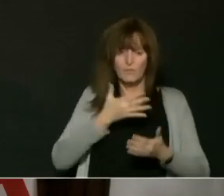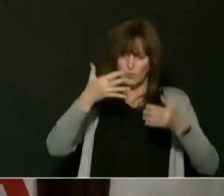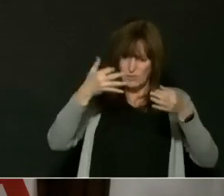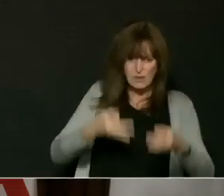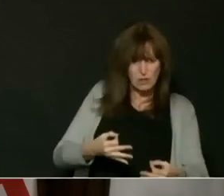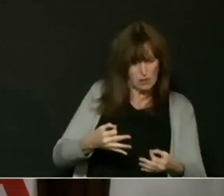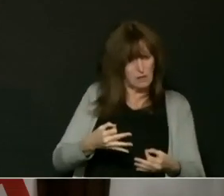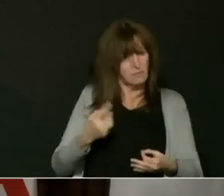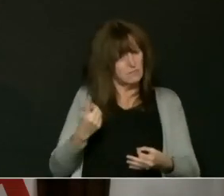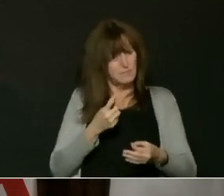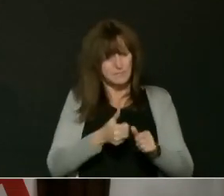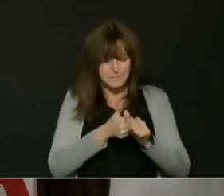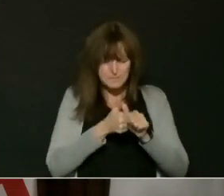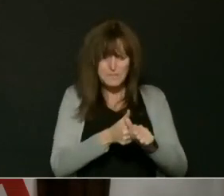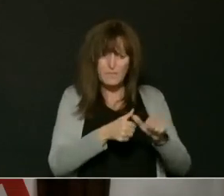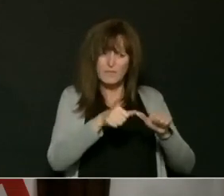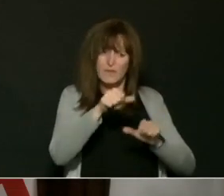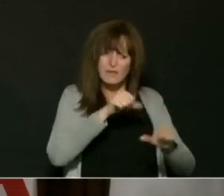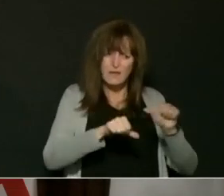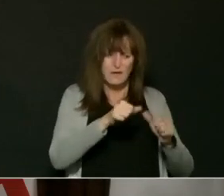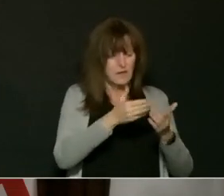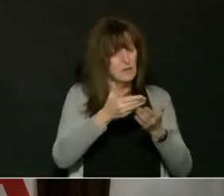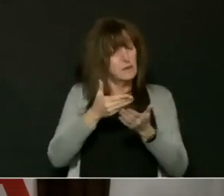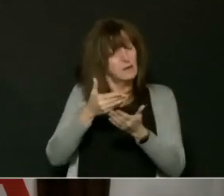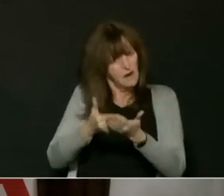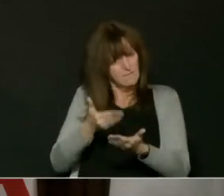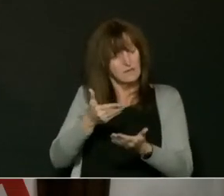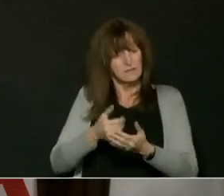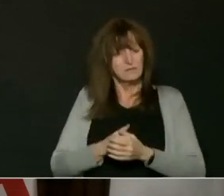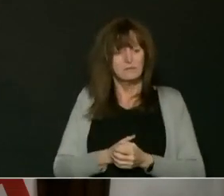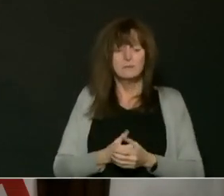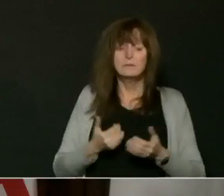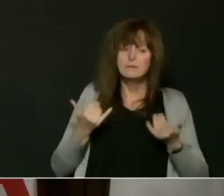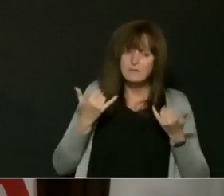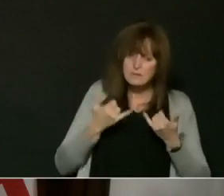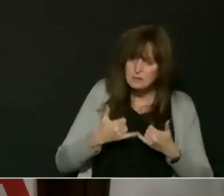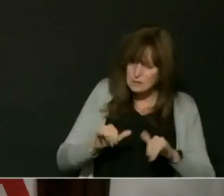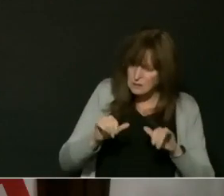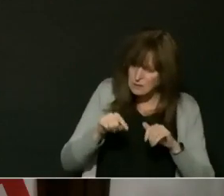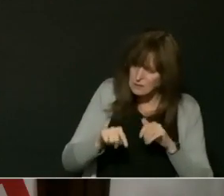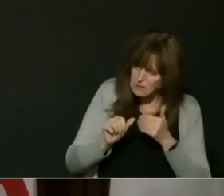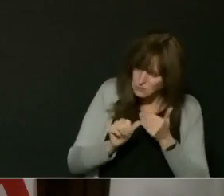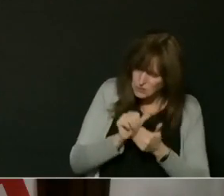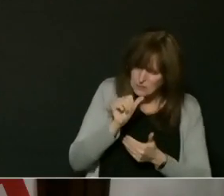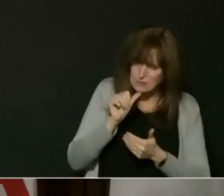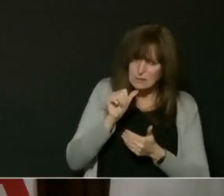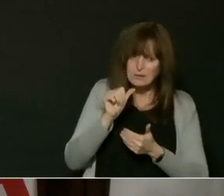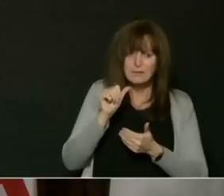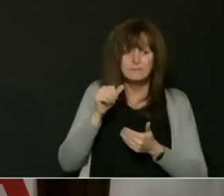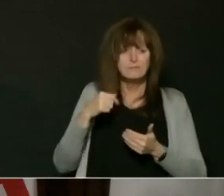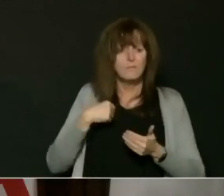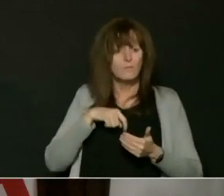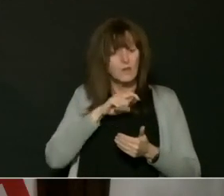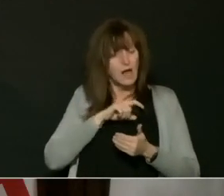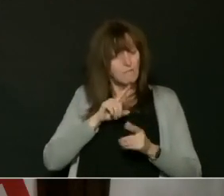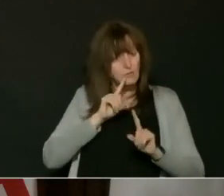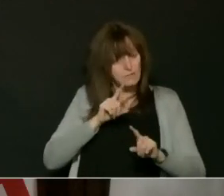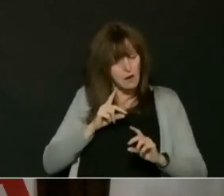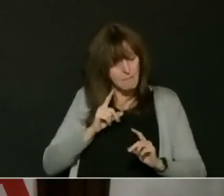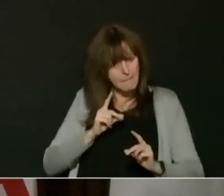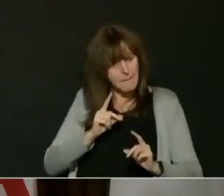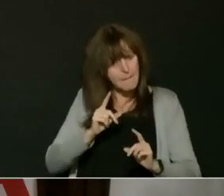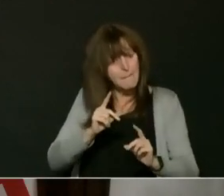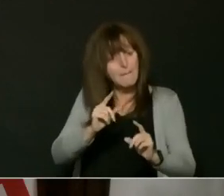evidence. The risk remains, and we must remain nimble in our response and be ready to respond to new